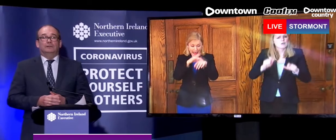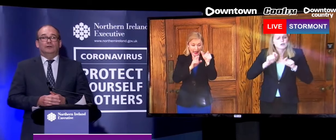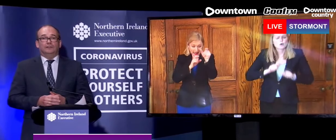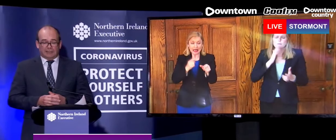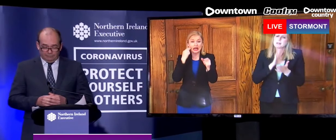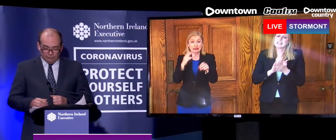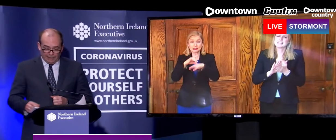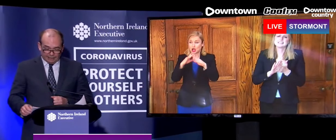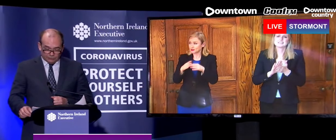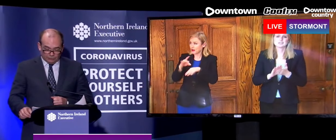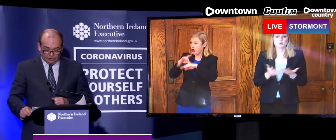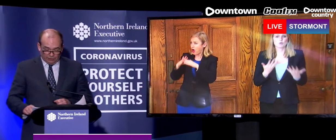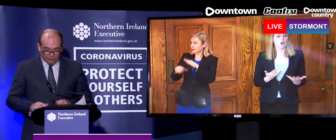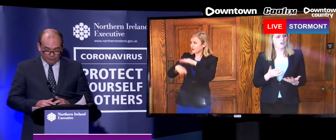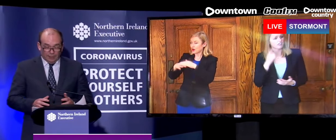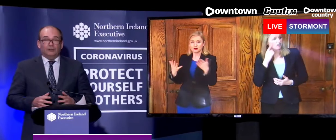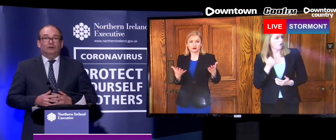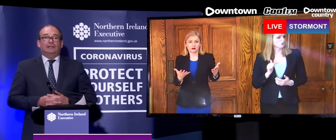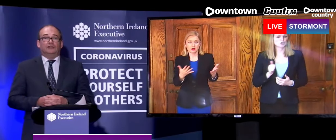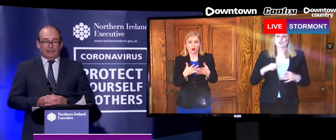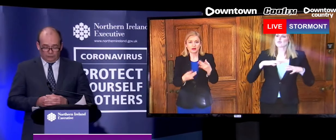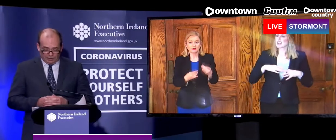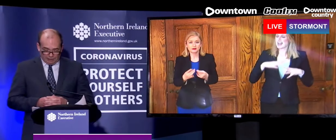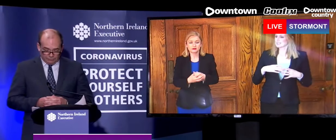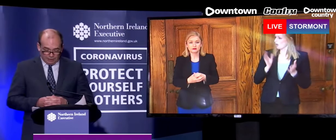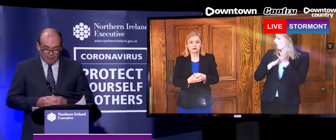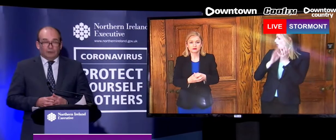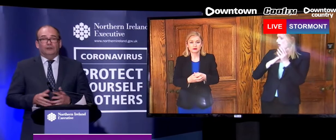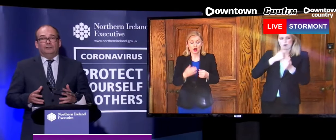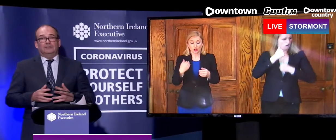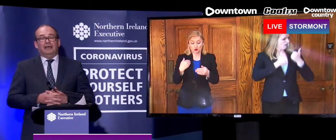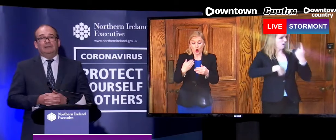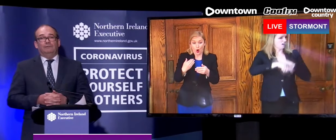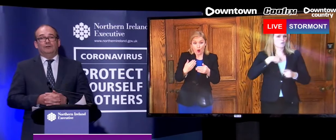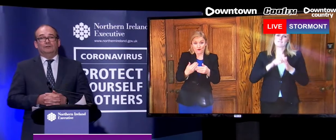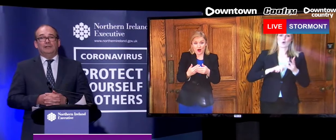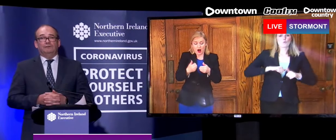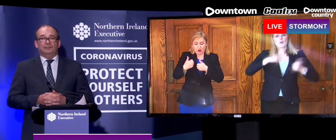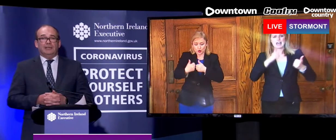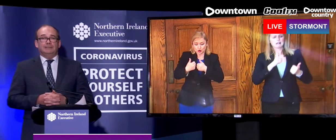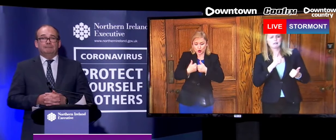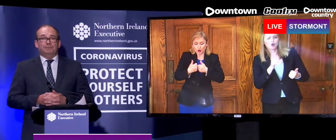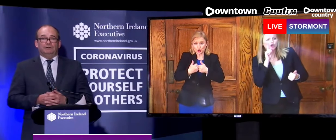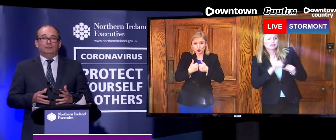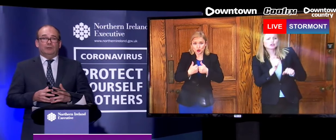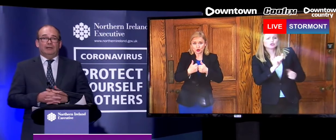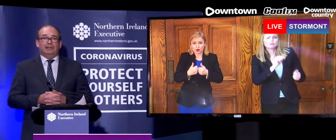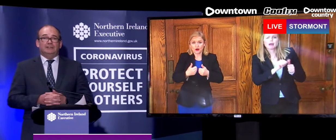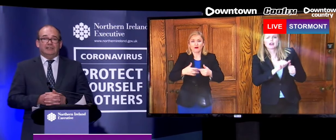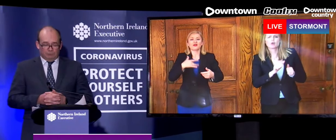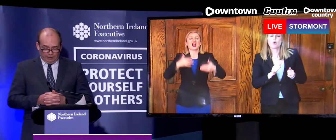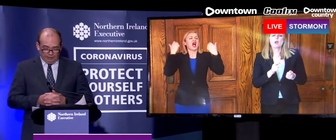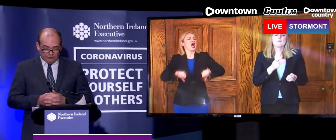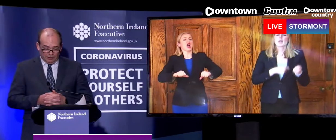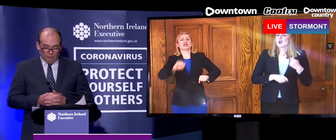is not the time to relax or guard or congratulate ourselves, not the time for us to feel fatigued and think, do we